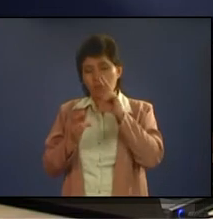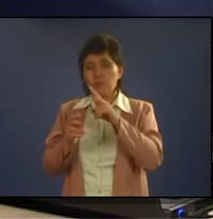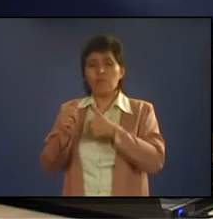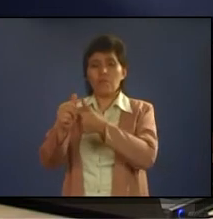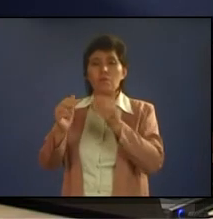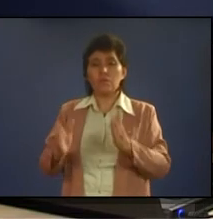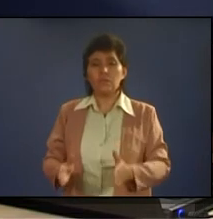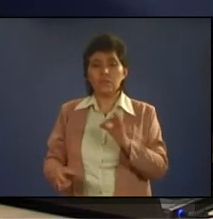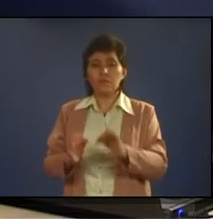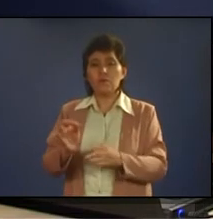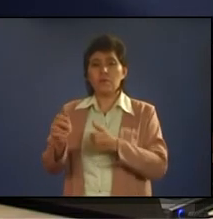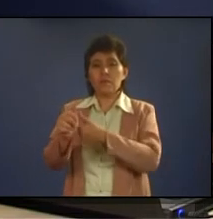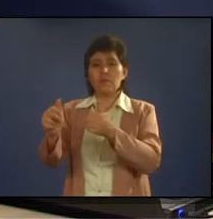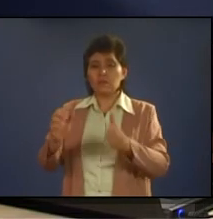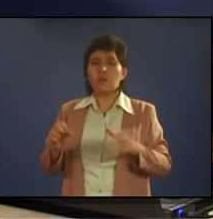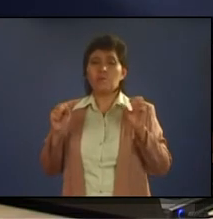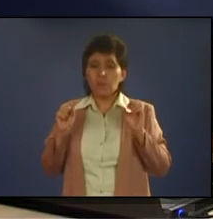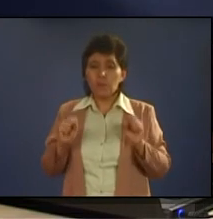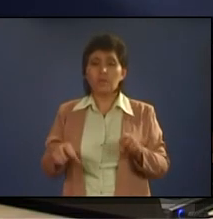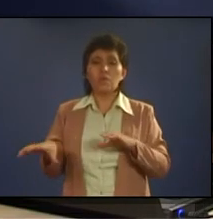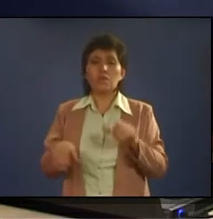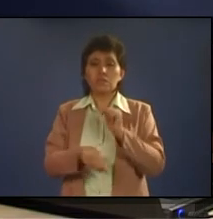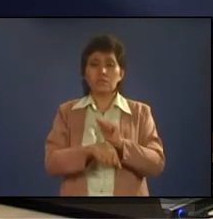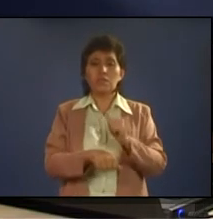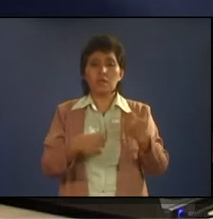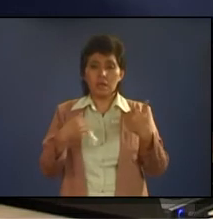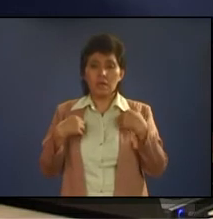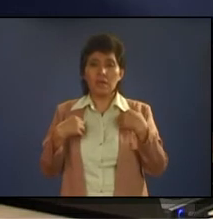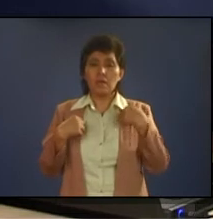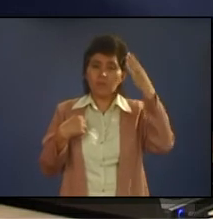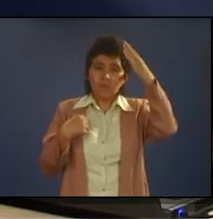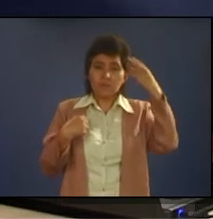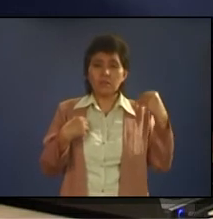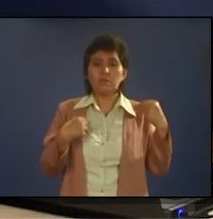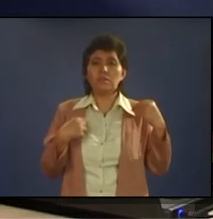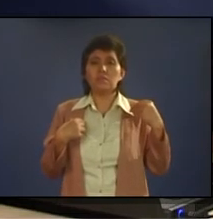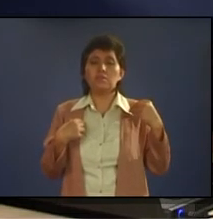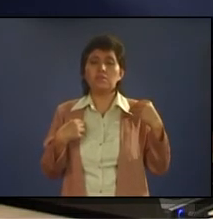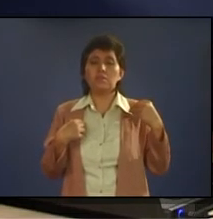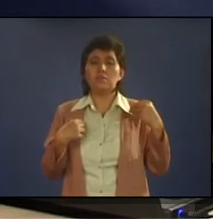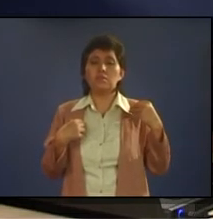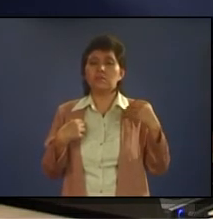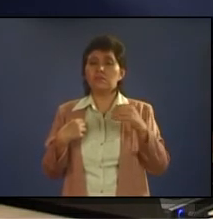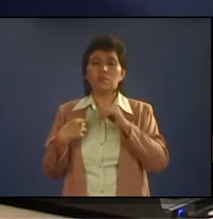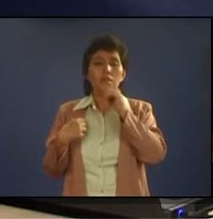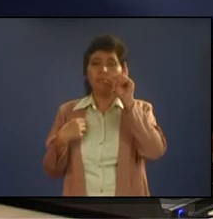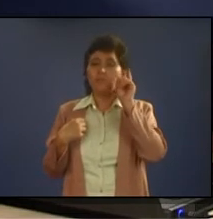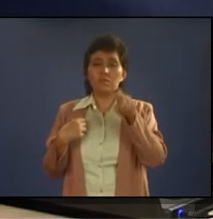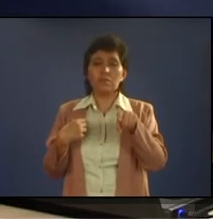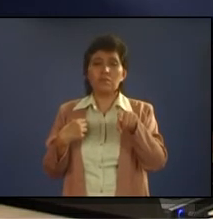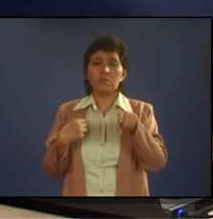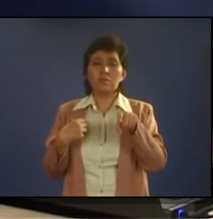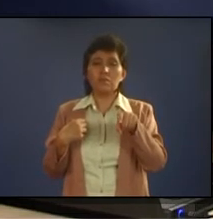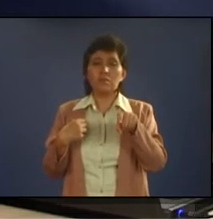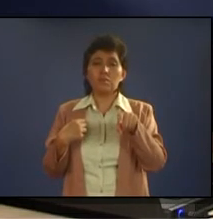capable enough and have sufficient knowledge and resources you don't have to act like a